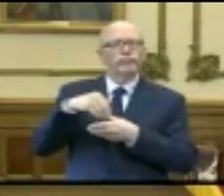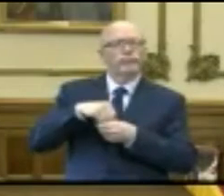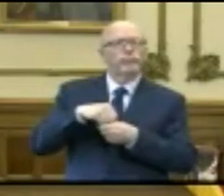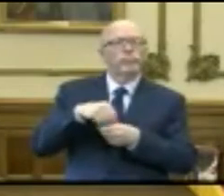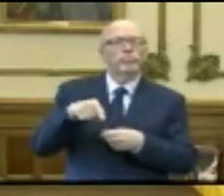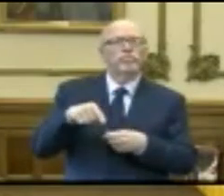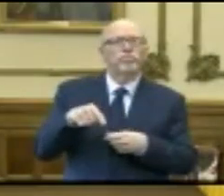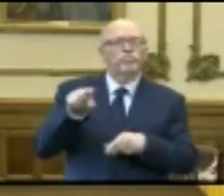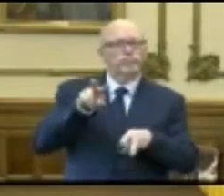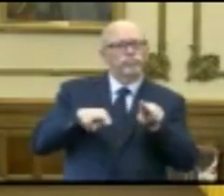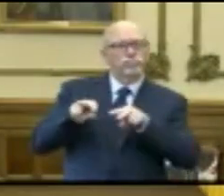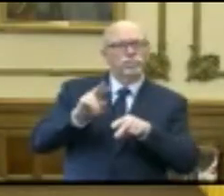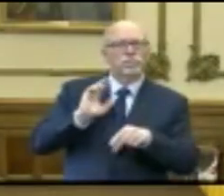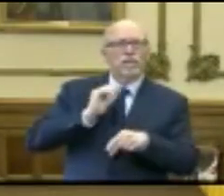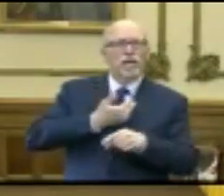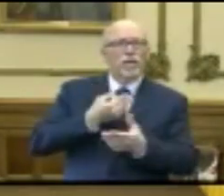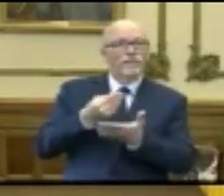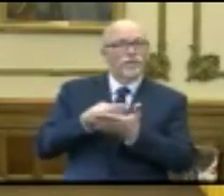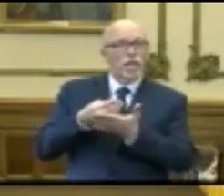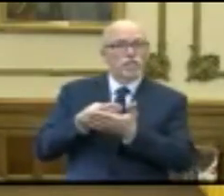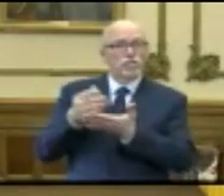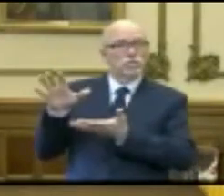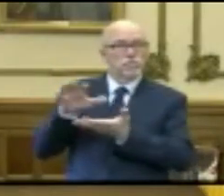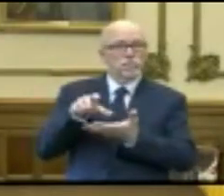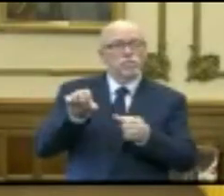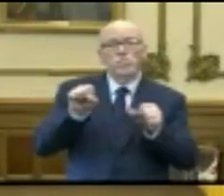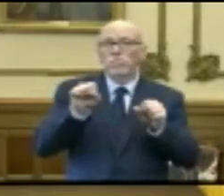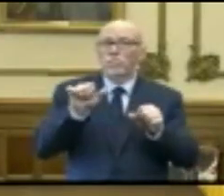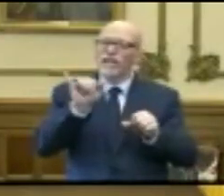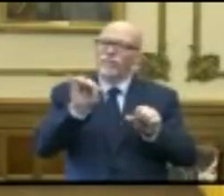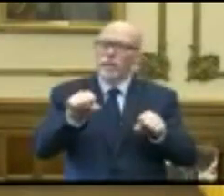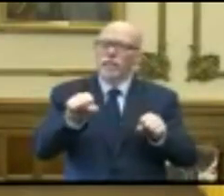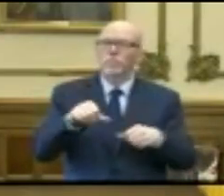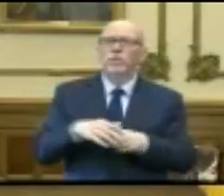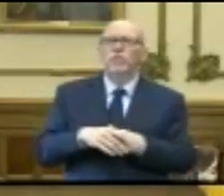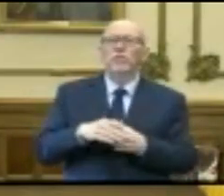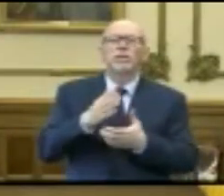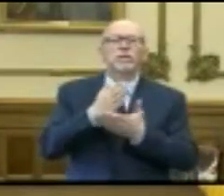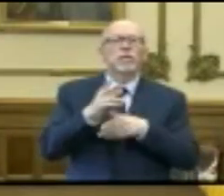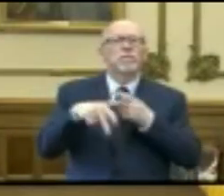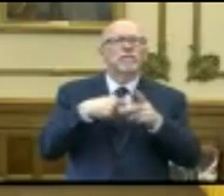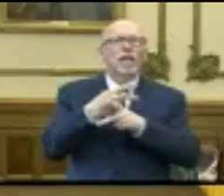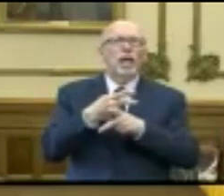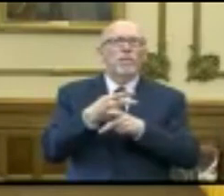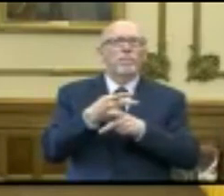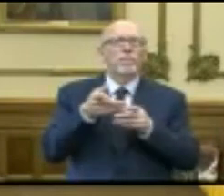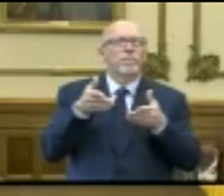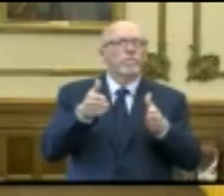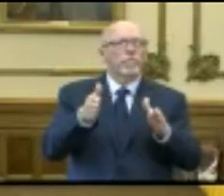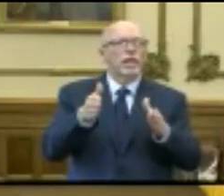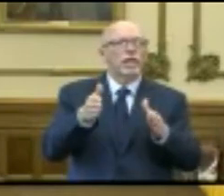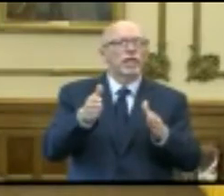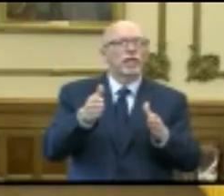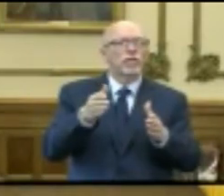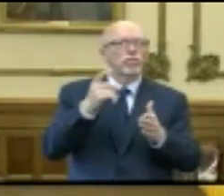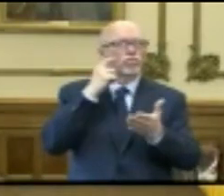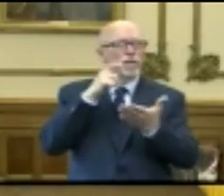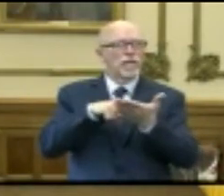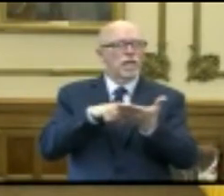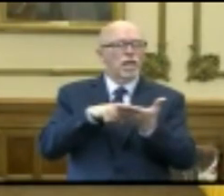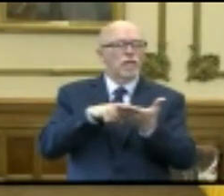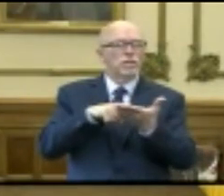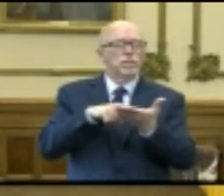our funding provisions, if possible, some sort of mechanism to recognize